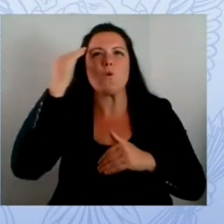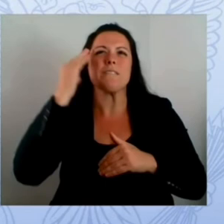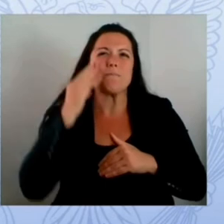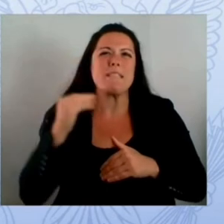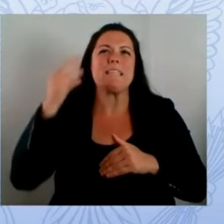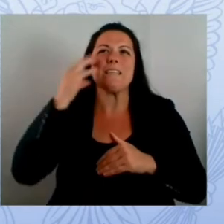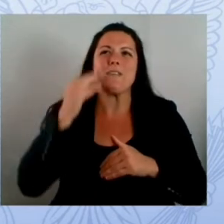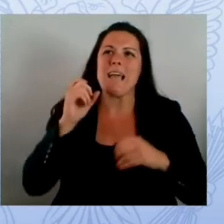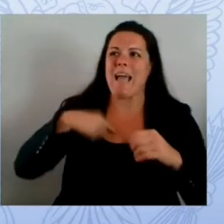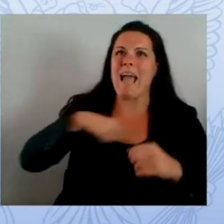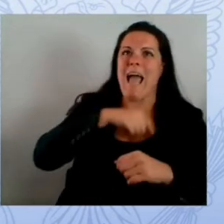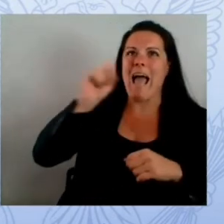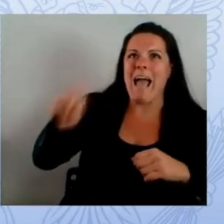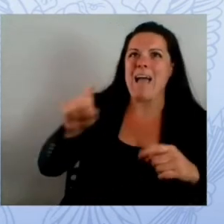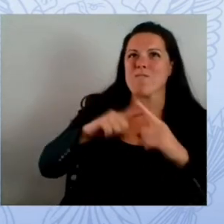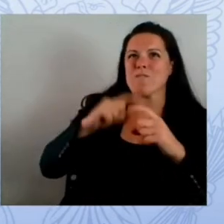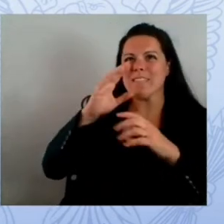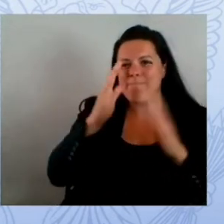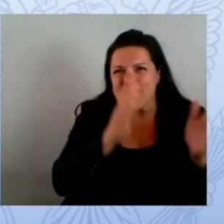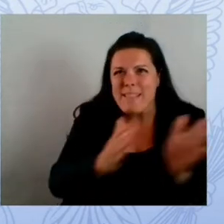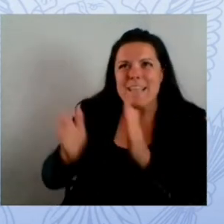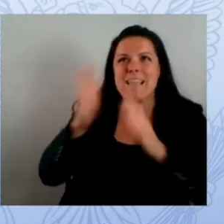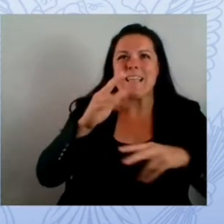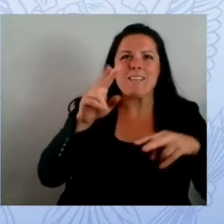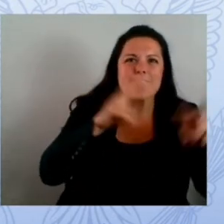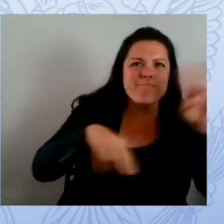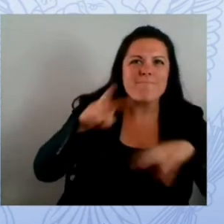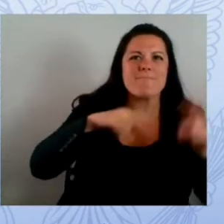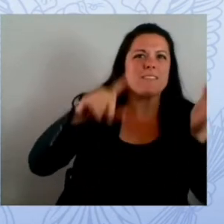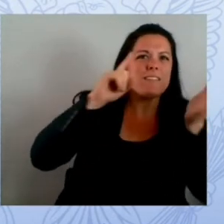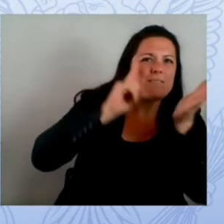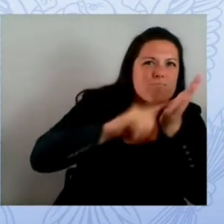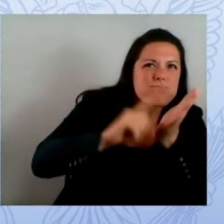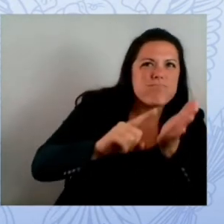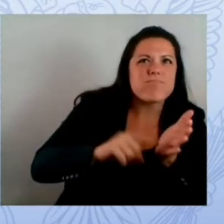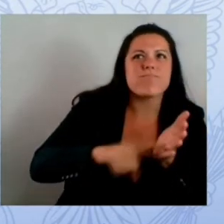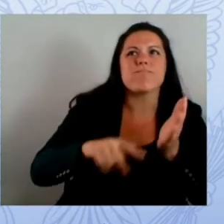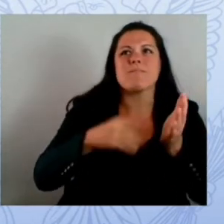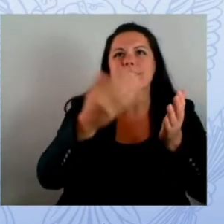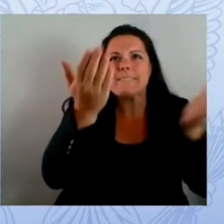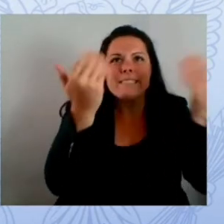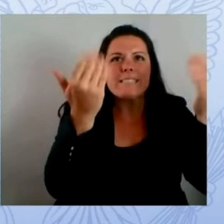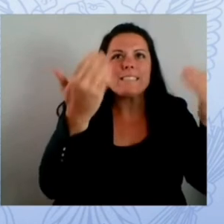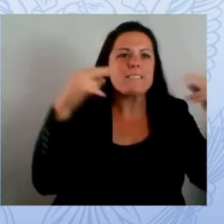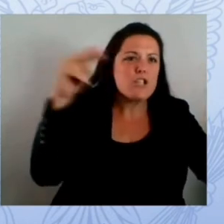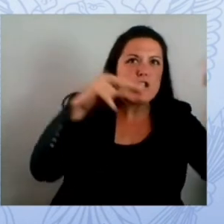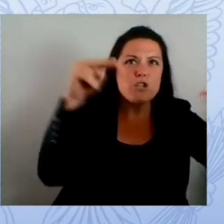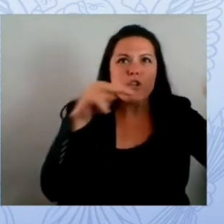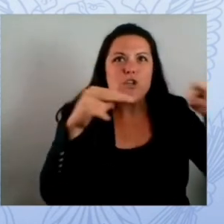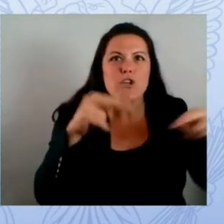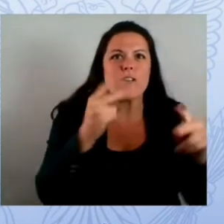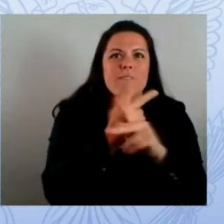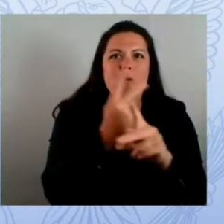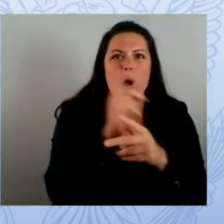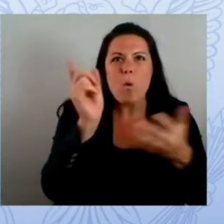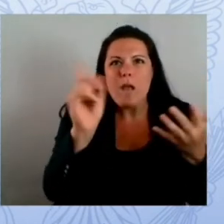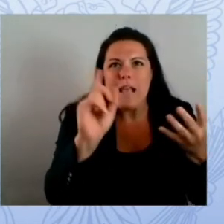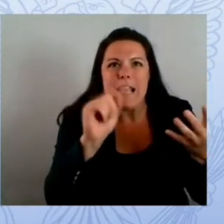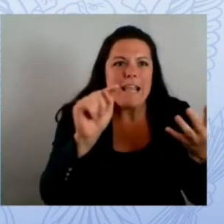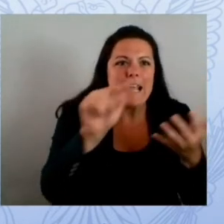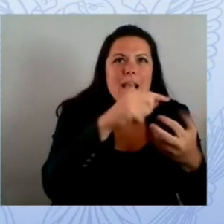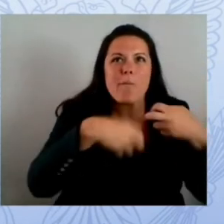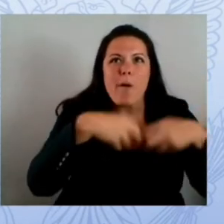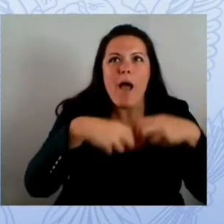delegated of authority the ability to procure while living up to government and sunshine public records laws contracts